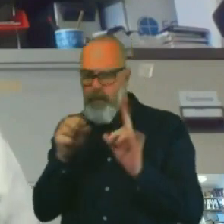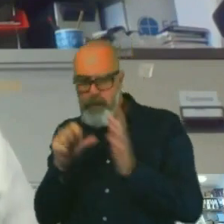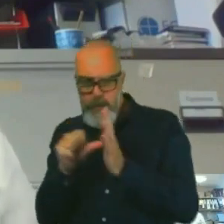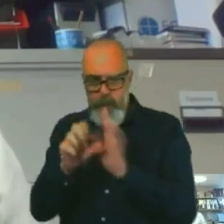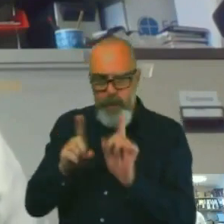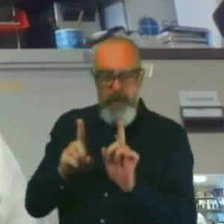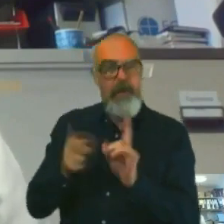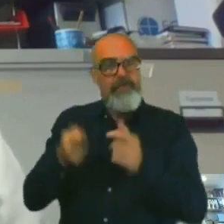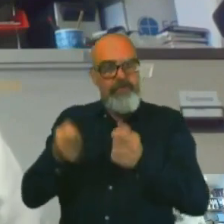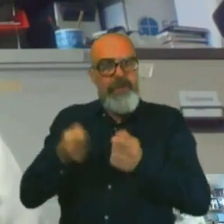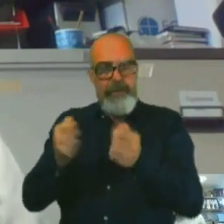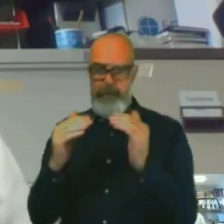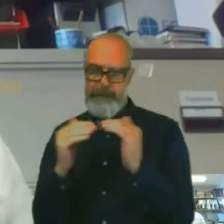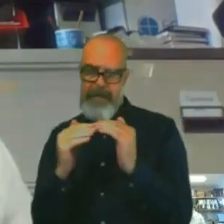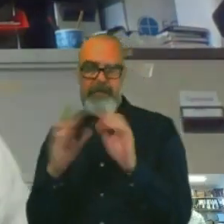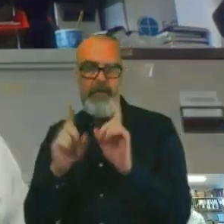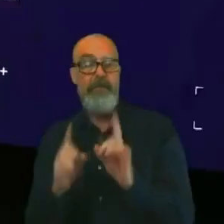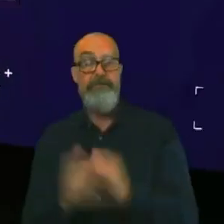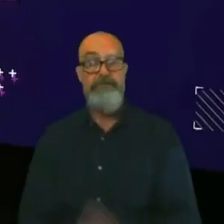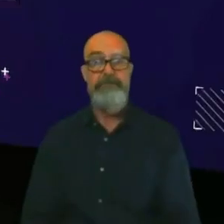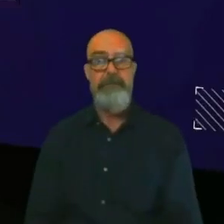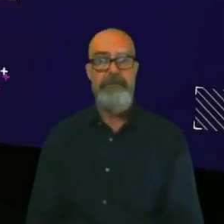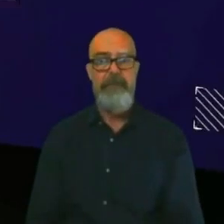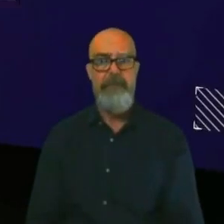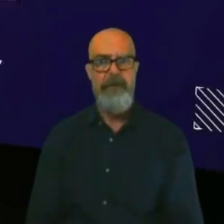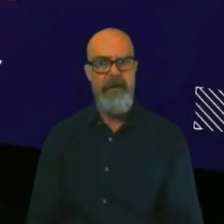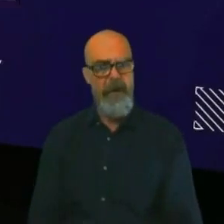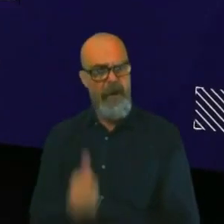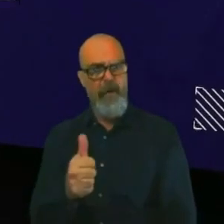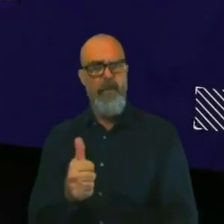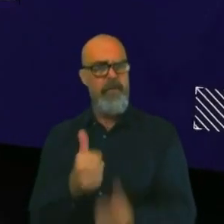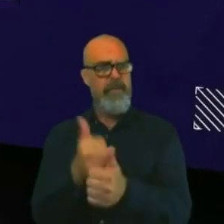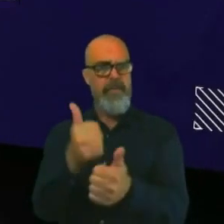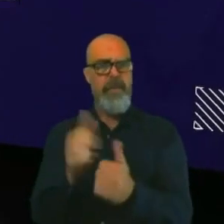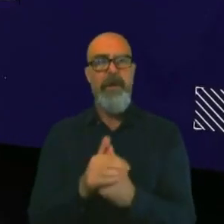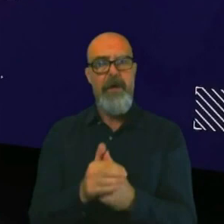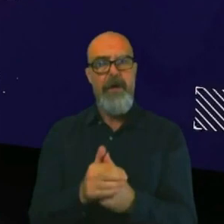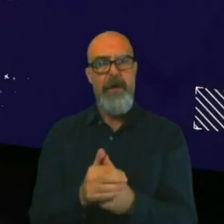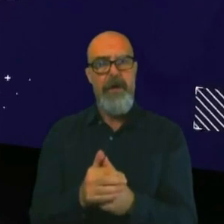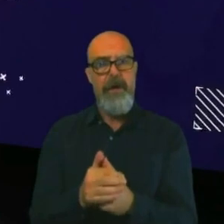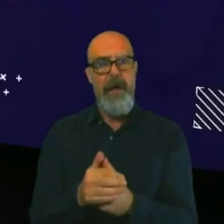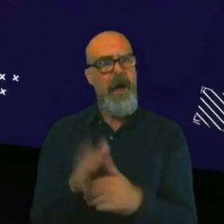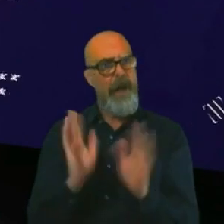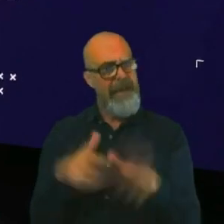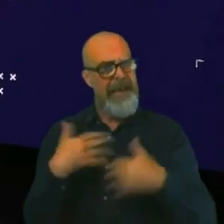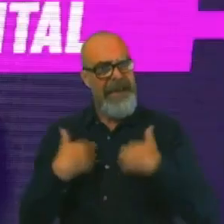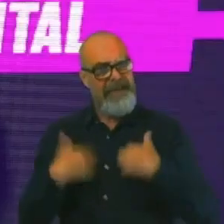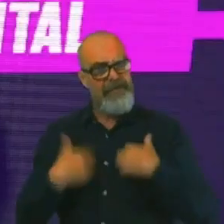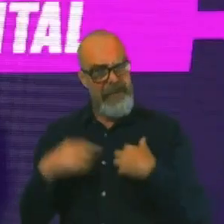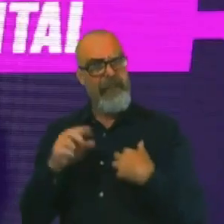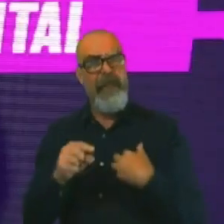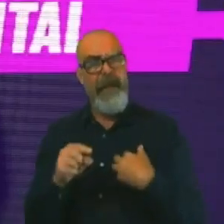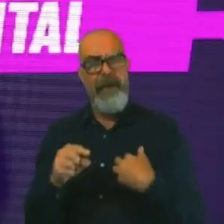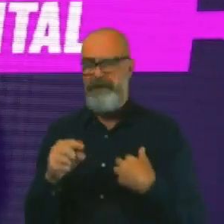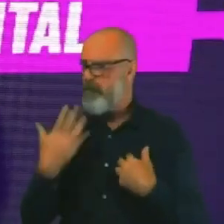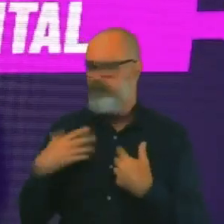might need to make you better. Oh, that sounds wonderful. Is it something I've always been interested in, that kind of field, since we were very young?